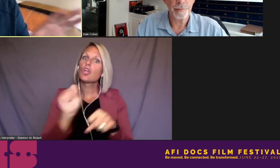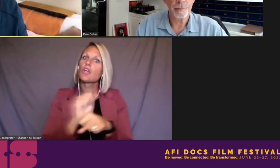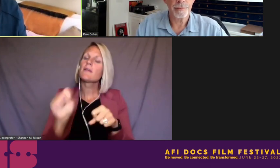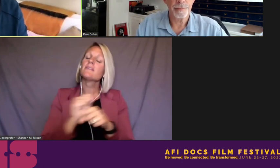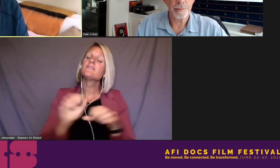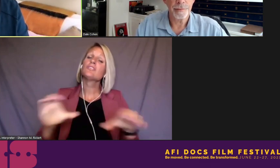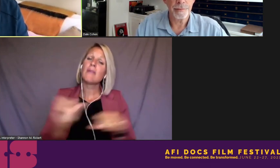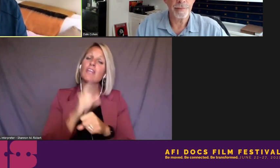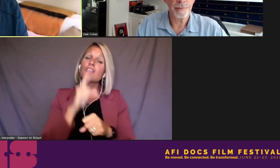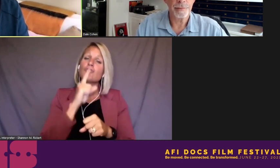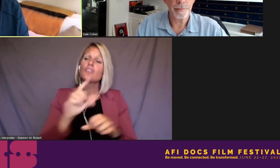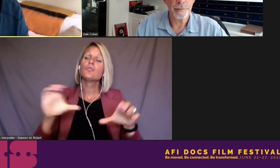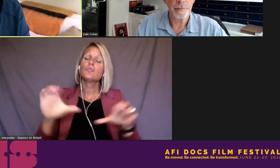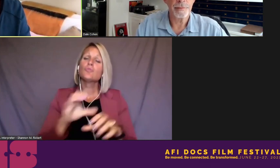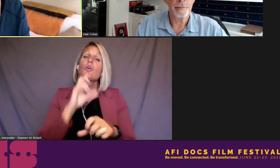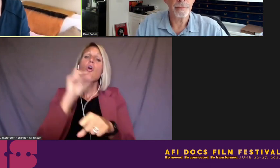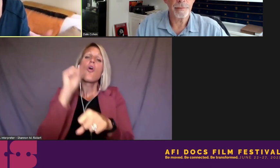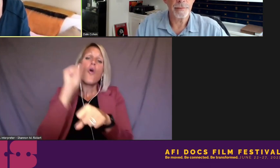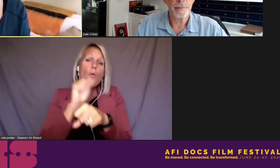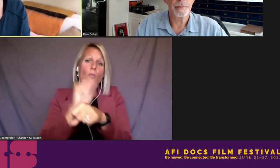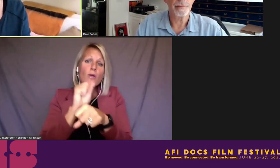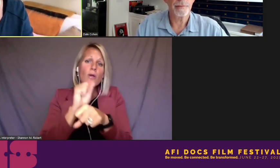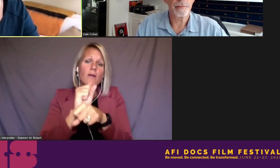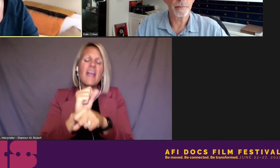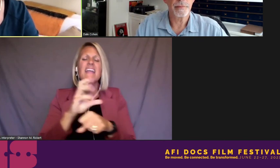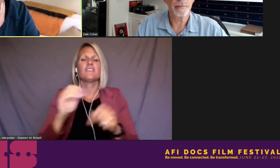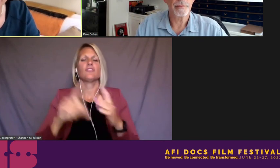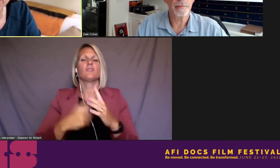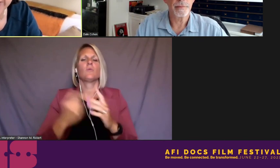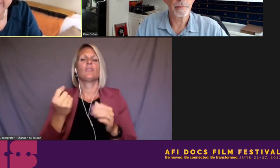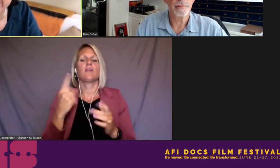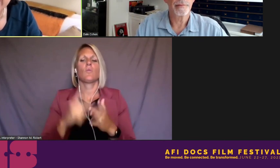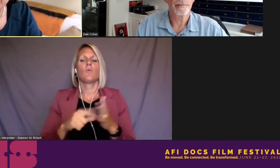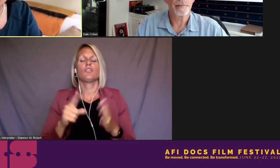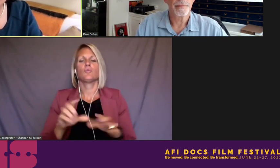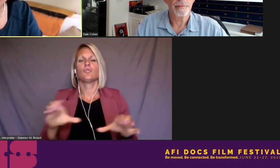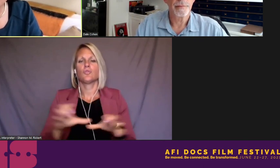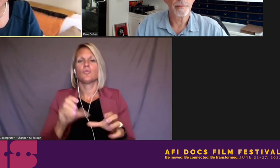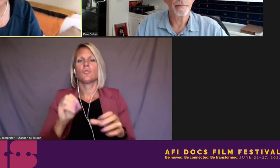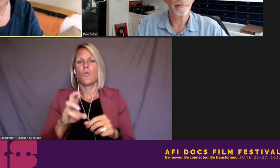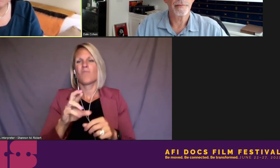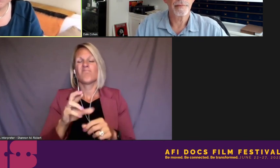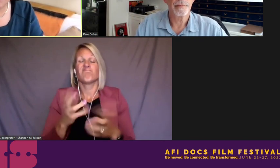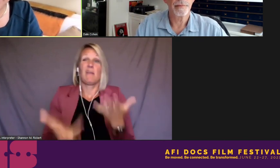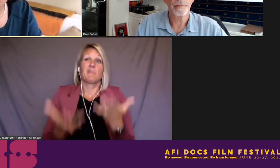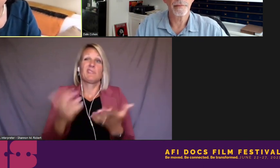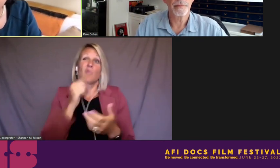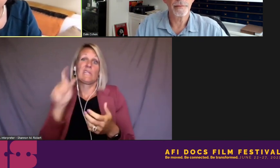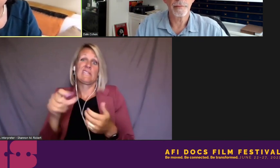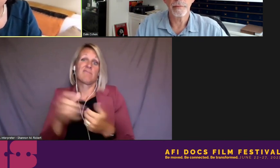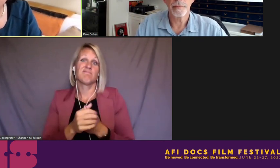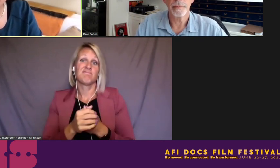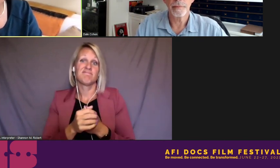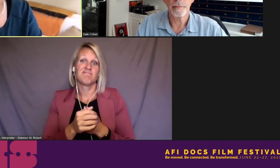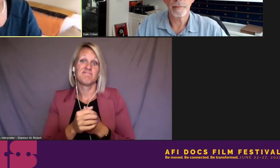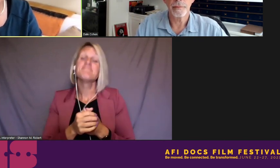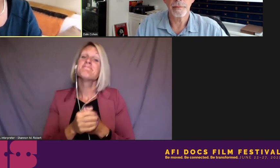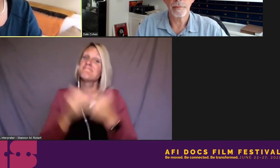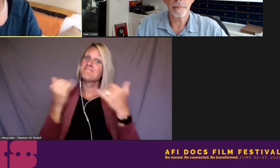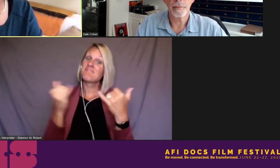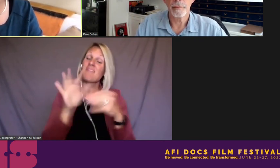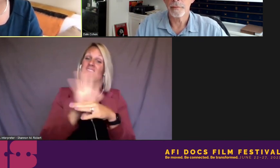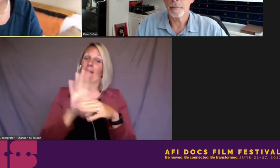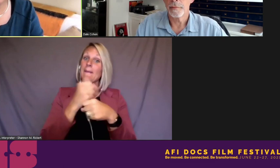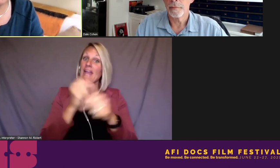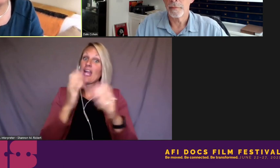as you would with all other things, to really start to understand what it is that you do or don't need. So I would love to bring up our filmmakers now